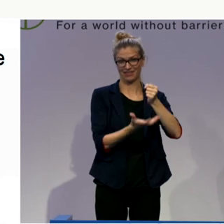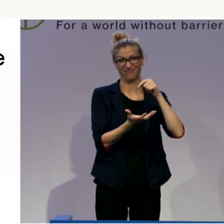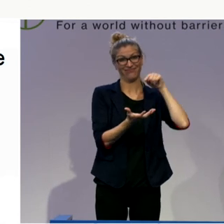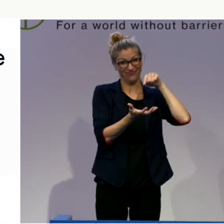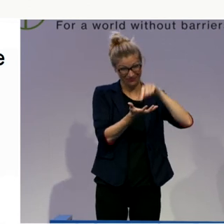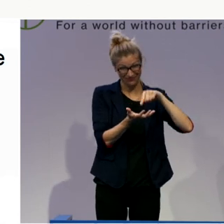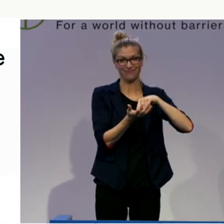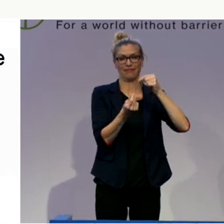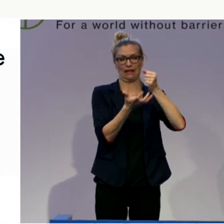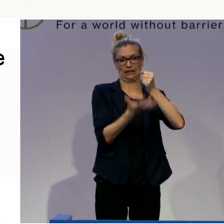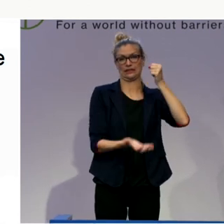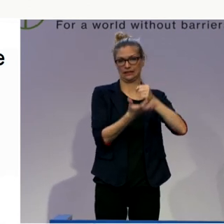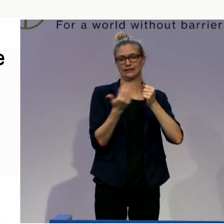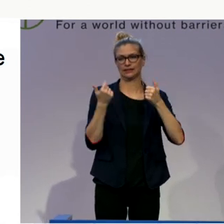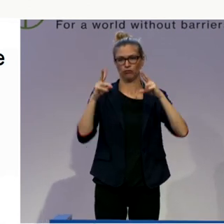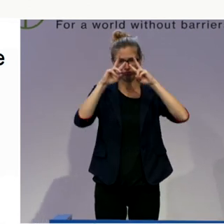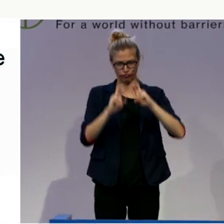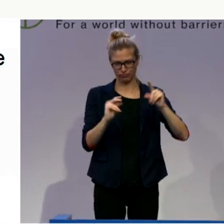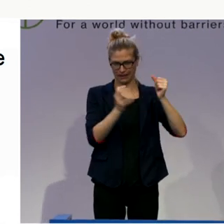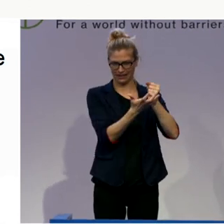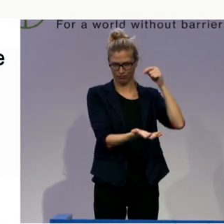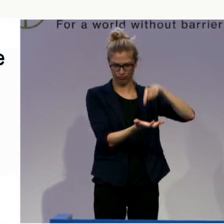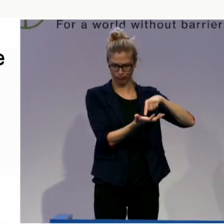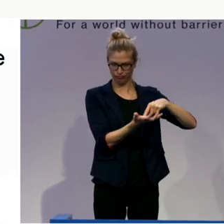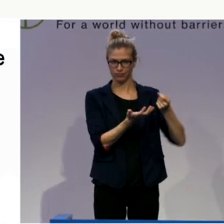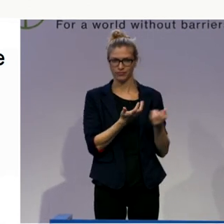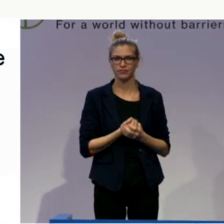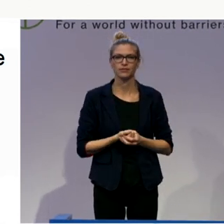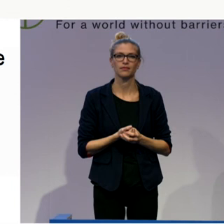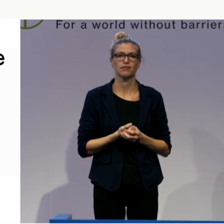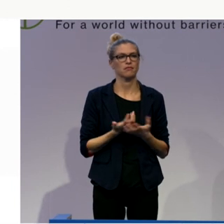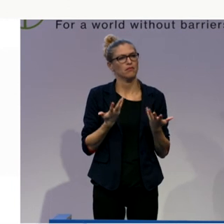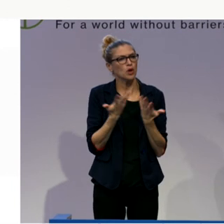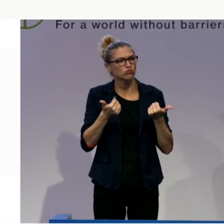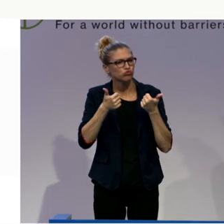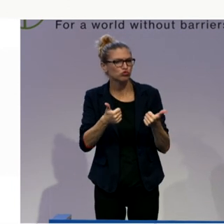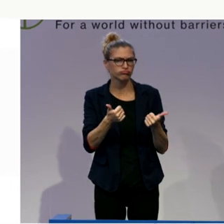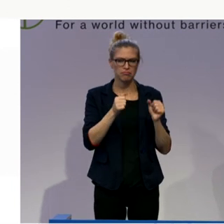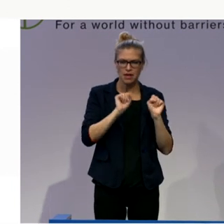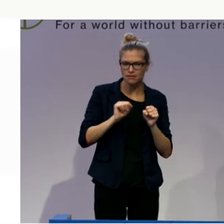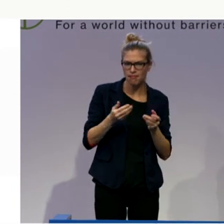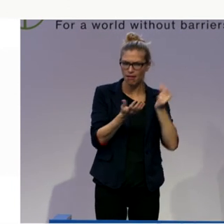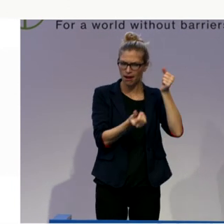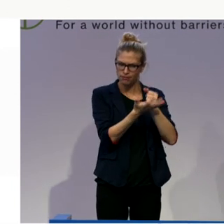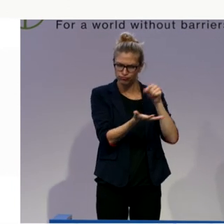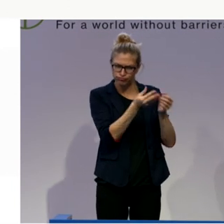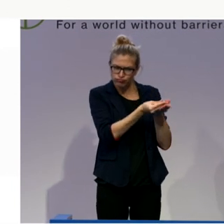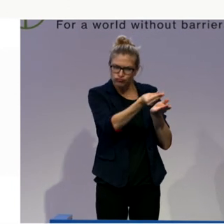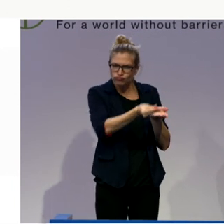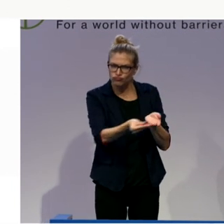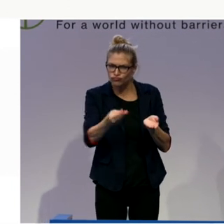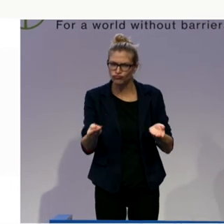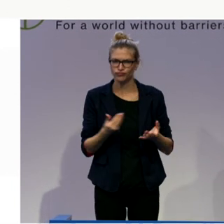a good instrument to detect and to assess in an objective way the kind of needs of support of a